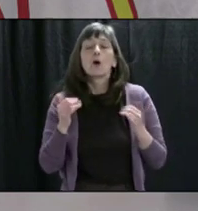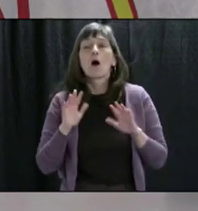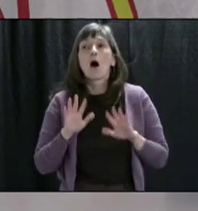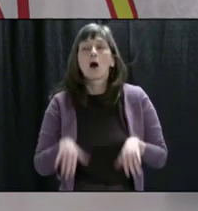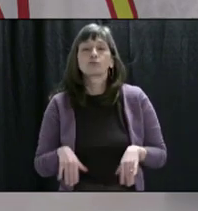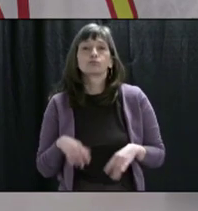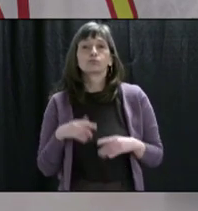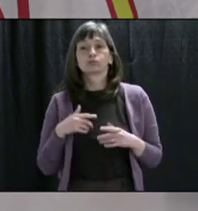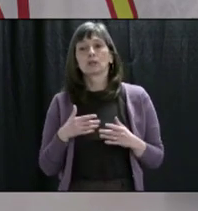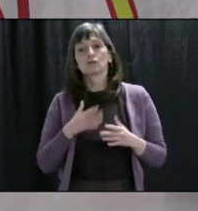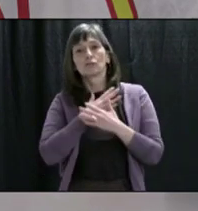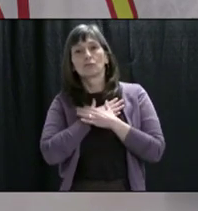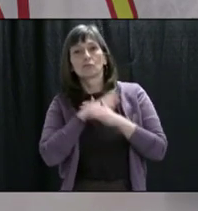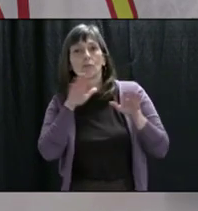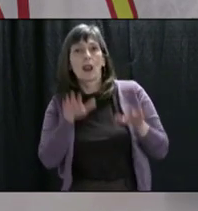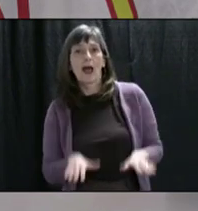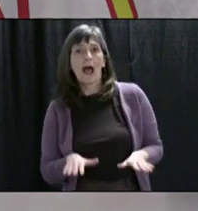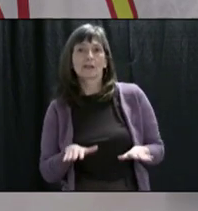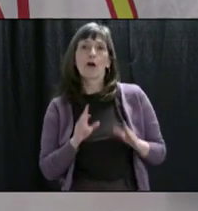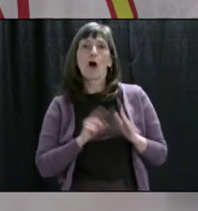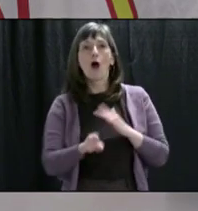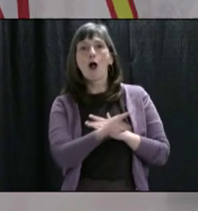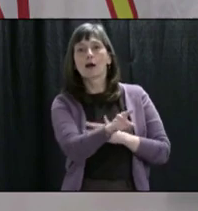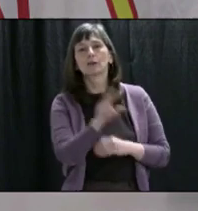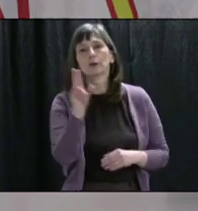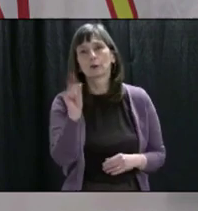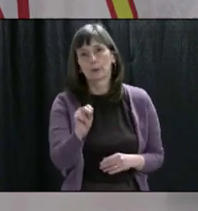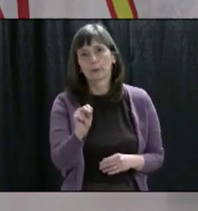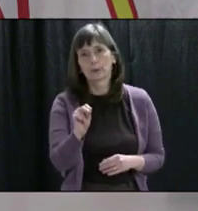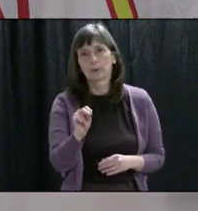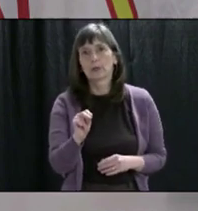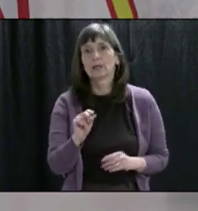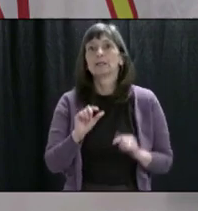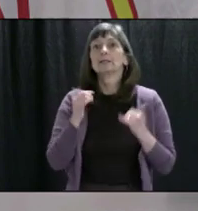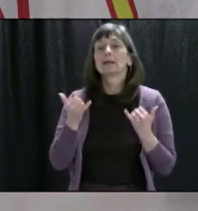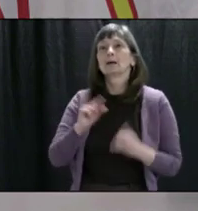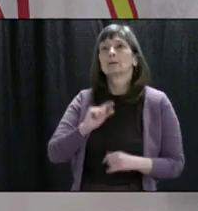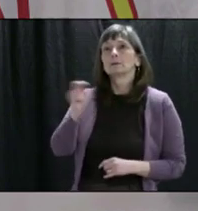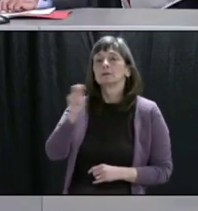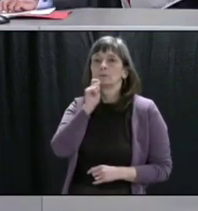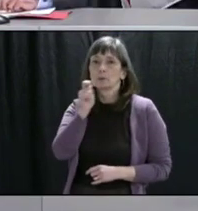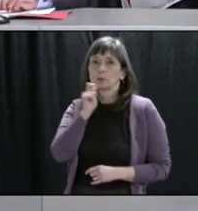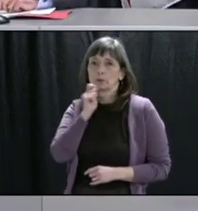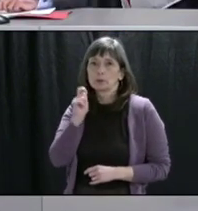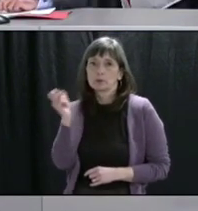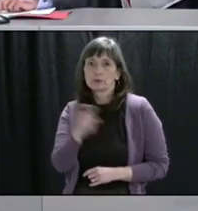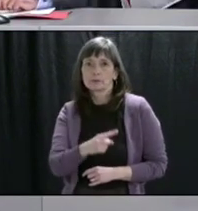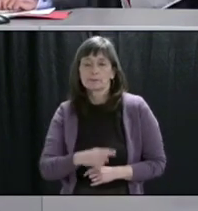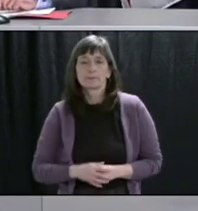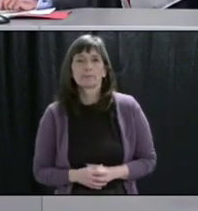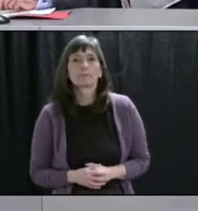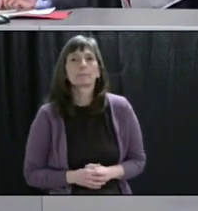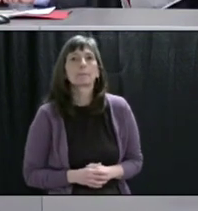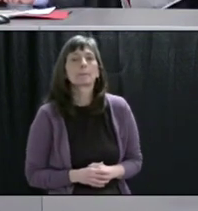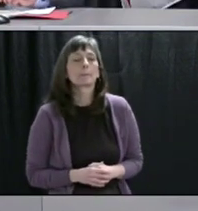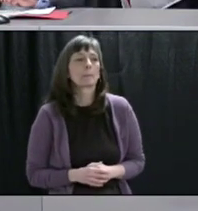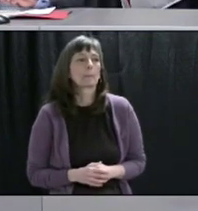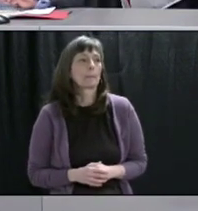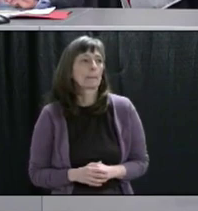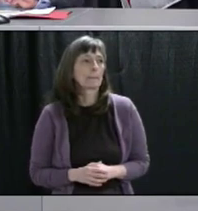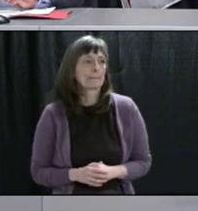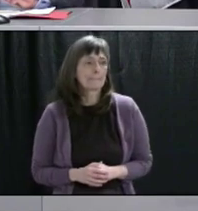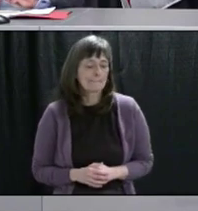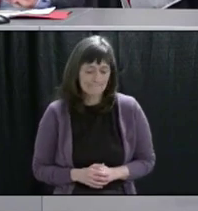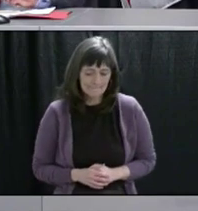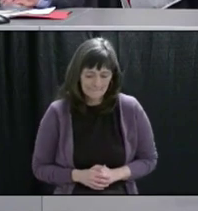as we head into this weekend. I will now open it up for the media for their questions. For the benefit of our speakers, have eight